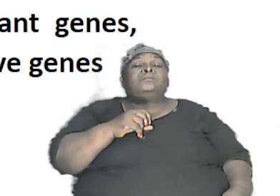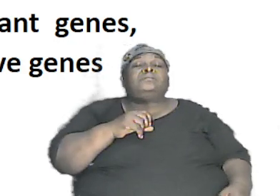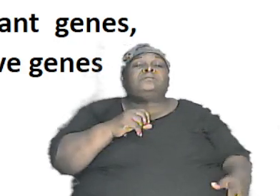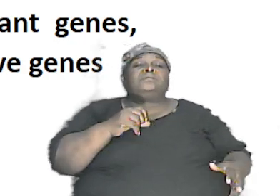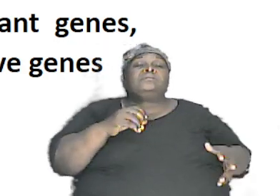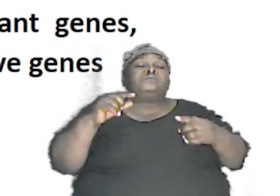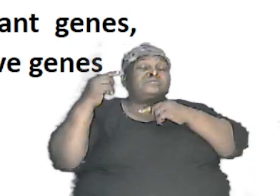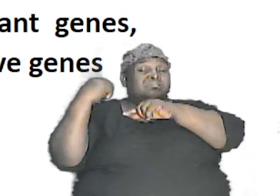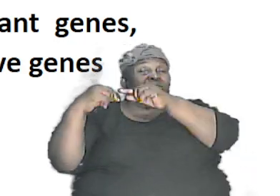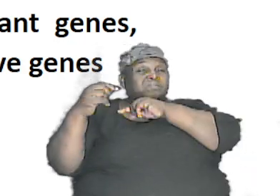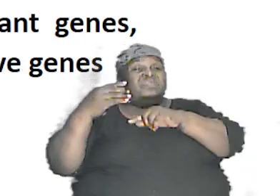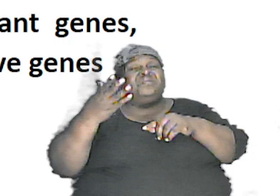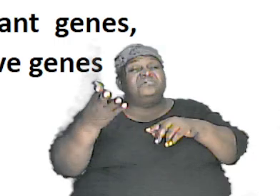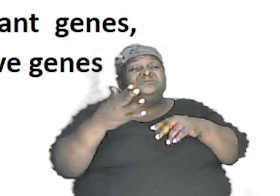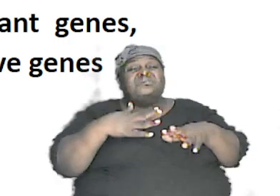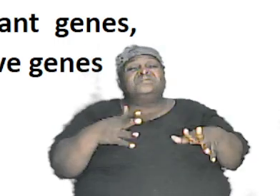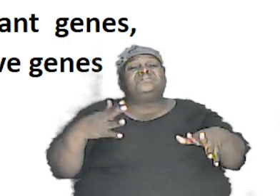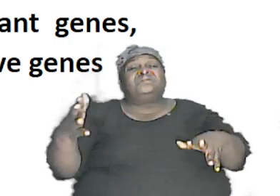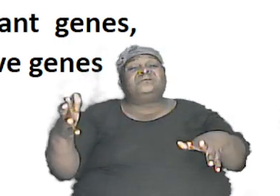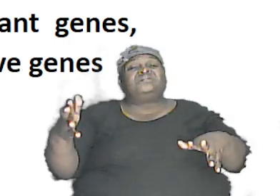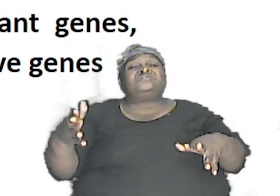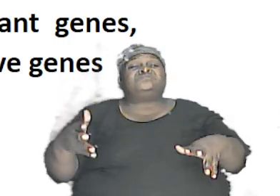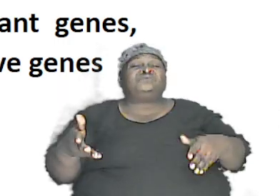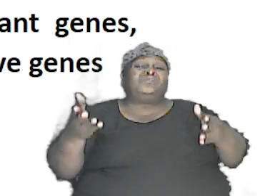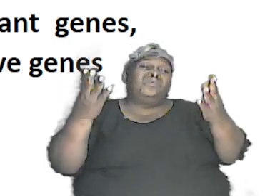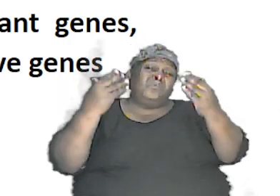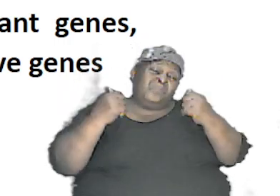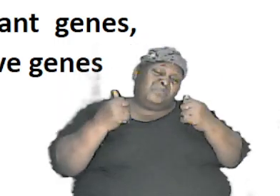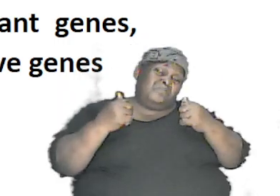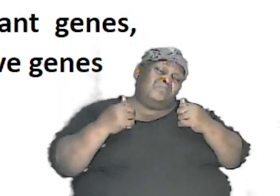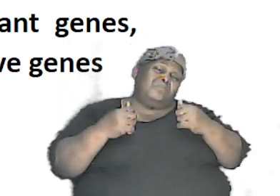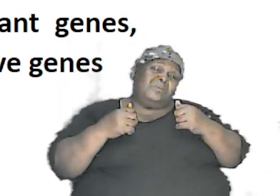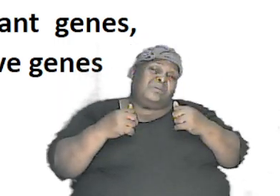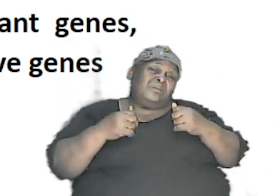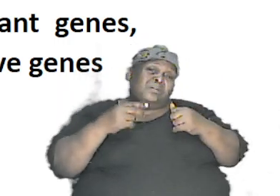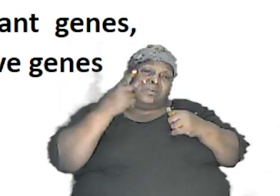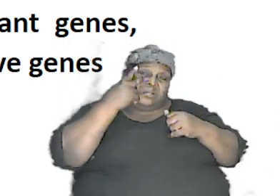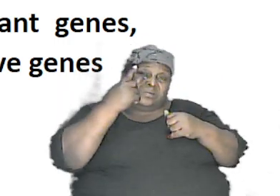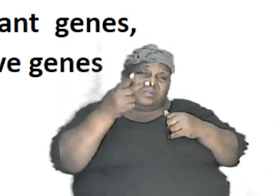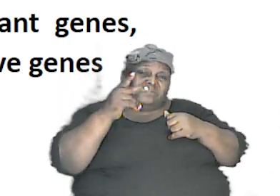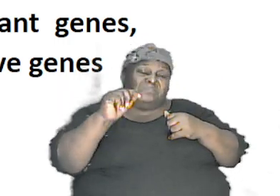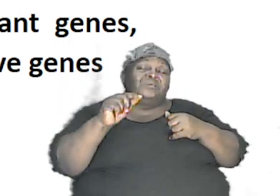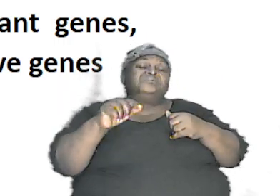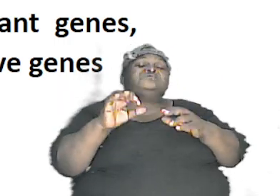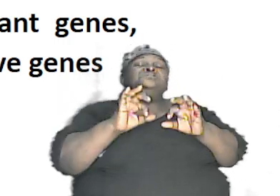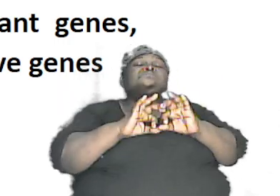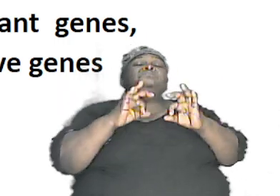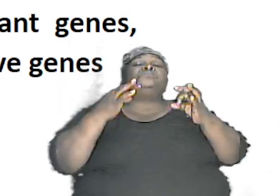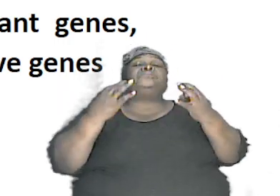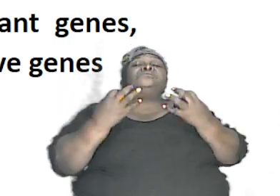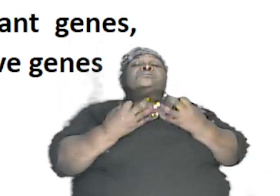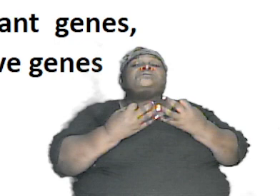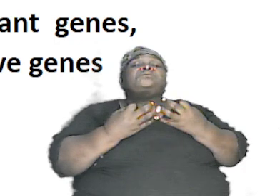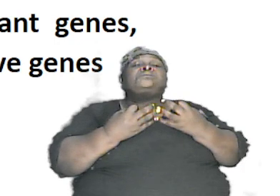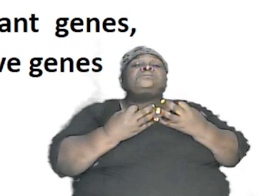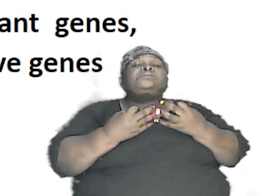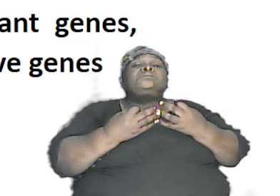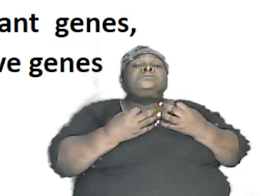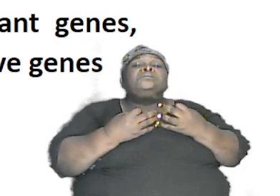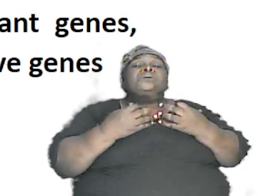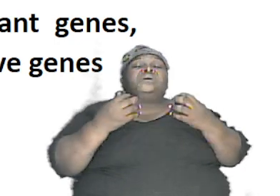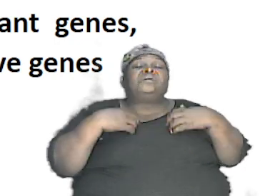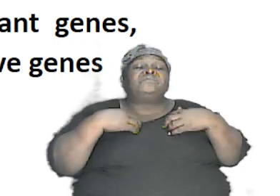genetics these are things that will come to us and it is important that we have this basic